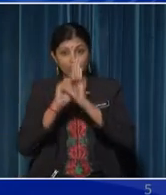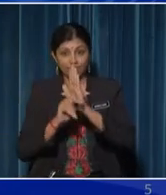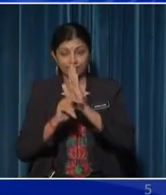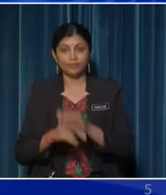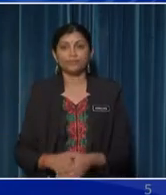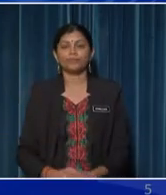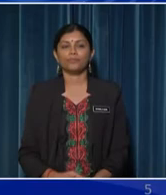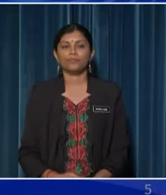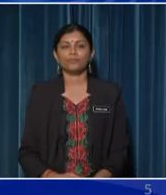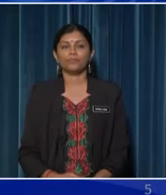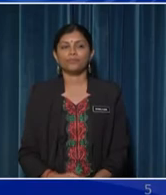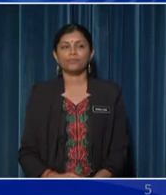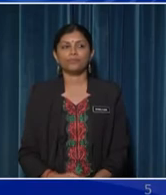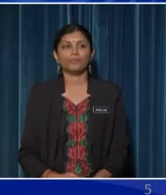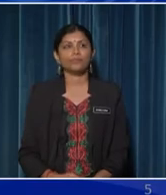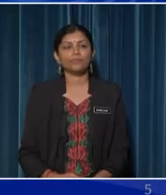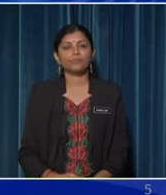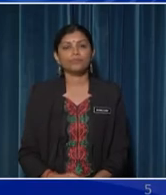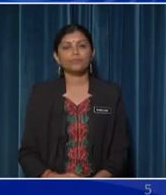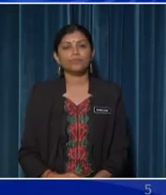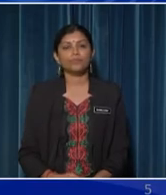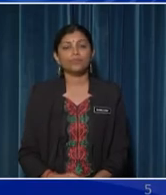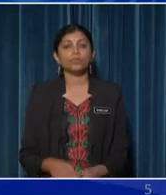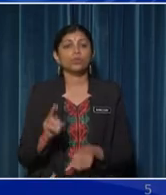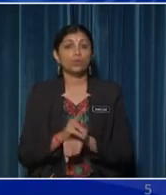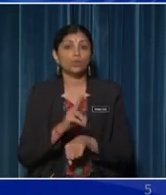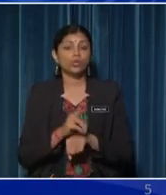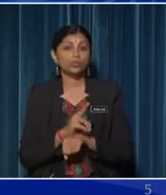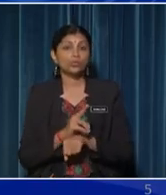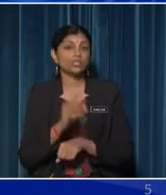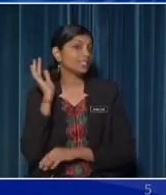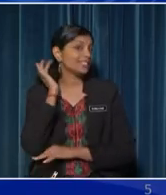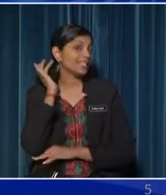This observation involves our senses